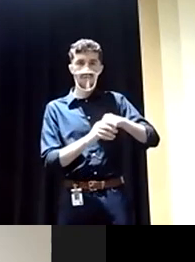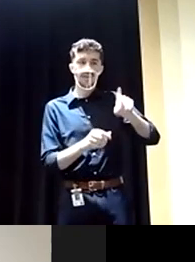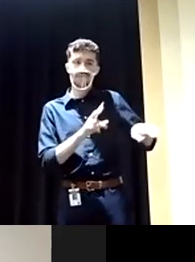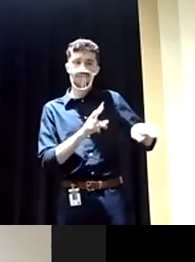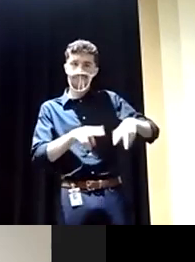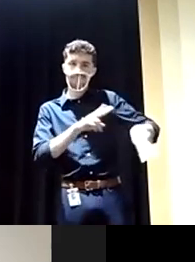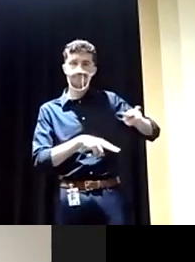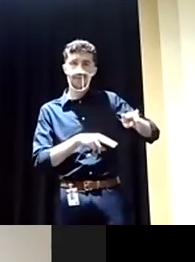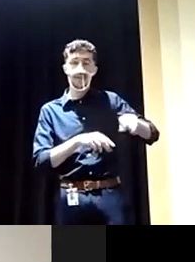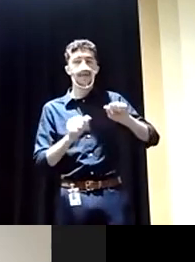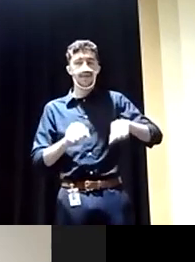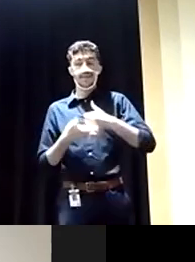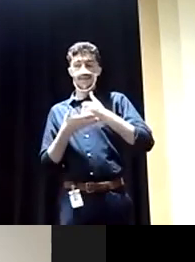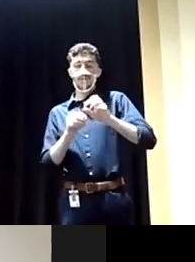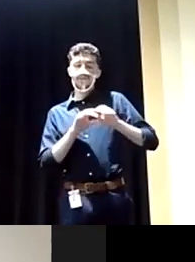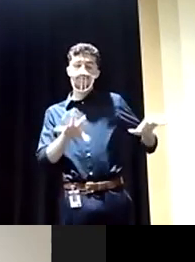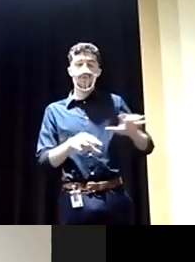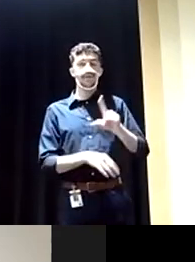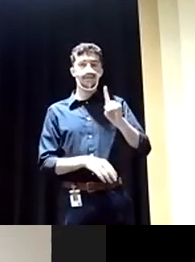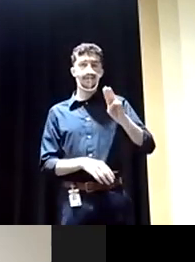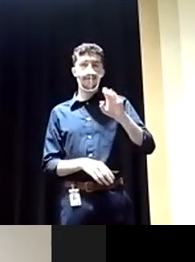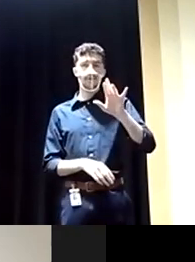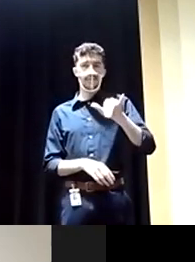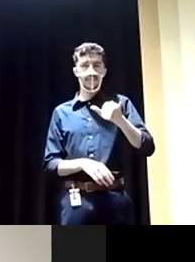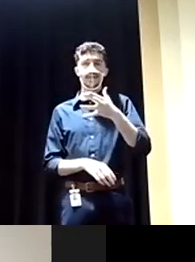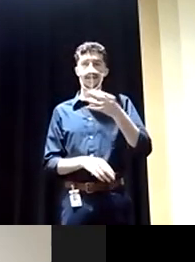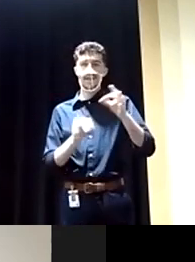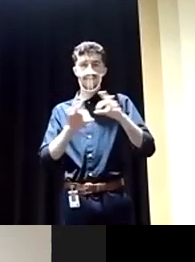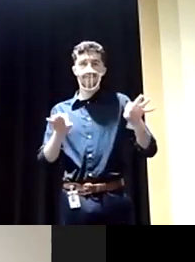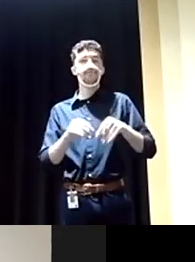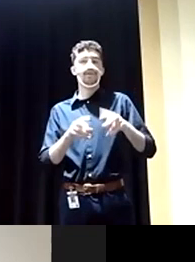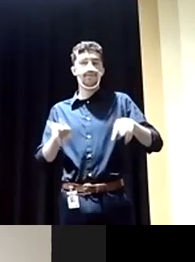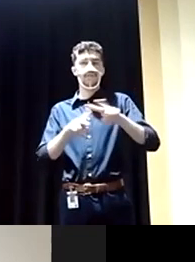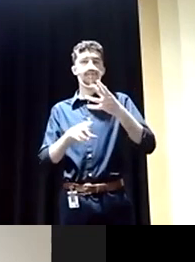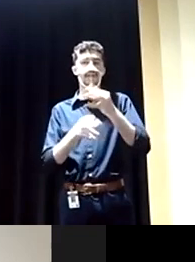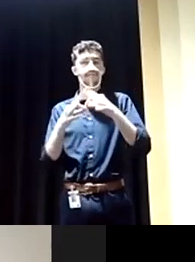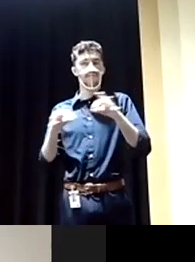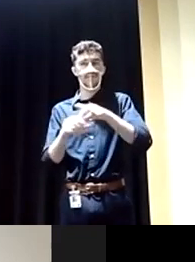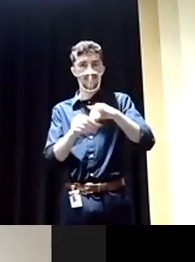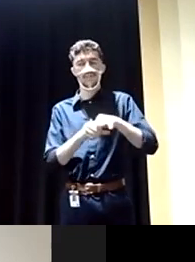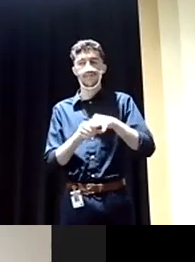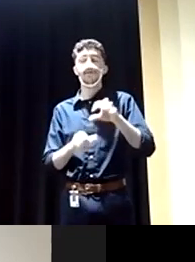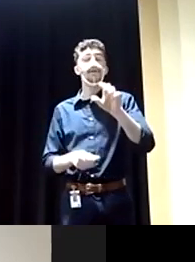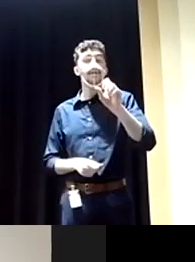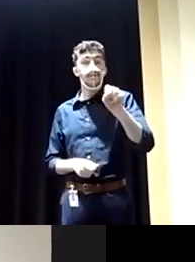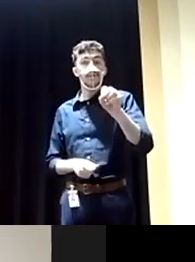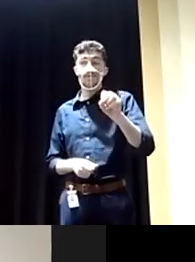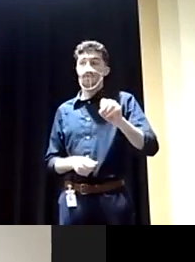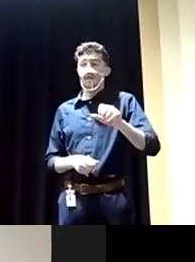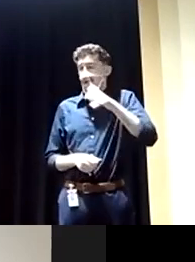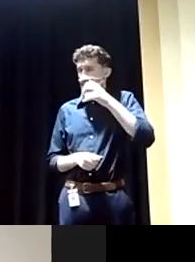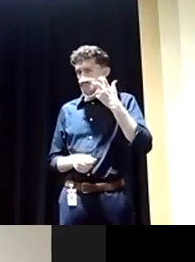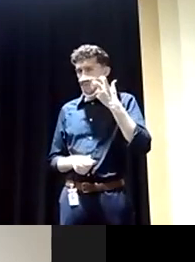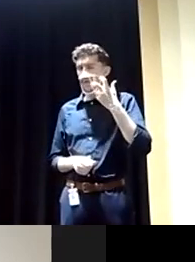our core values of democracy and a free and open society and basic equality. So without a doubt, NATO